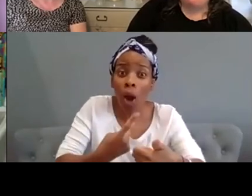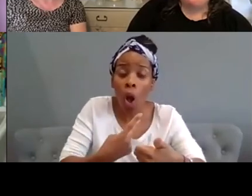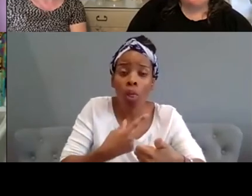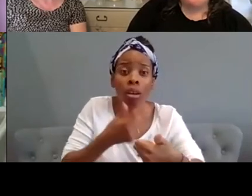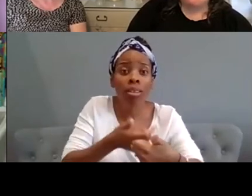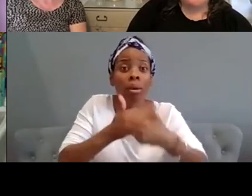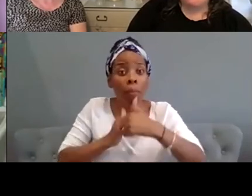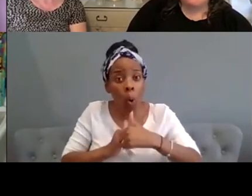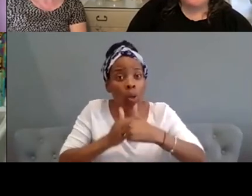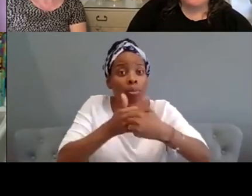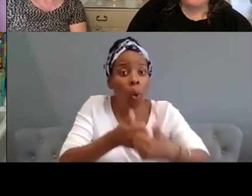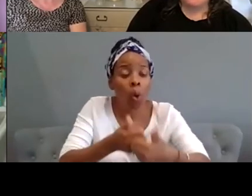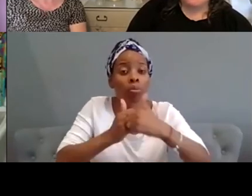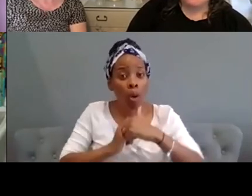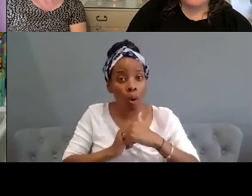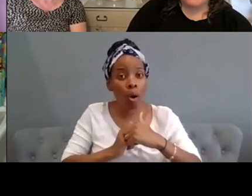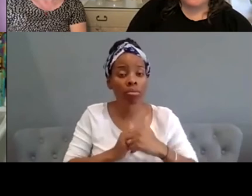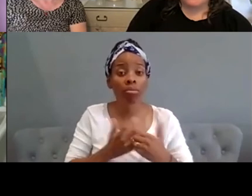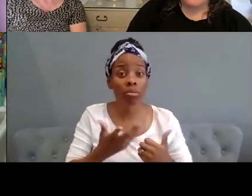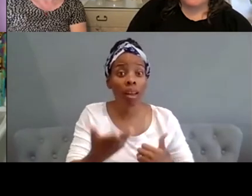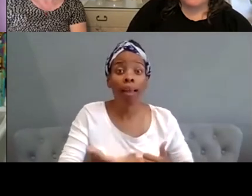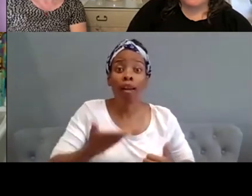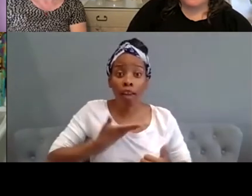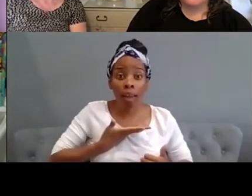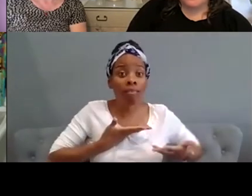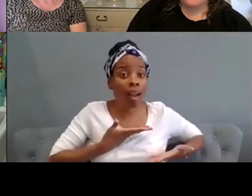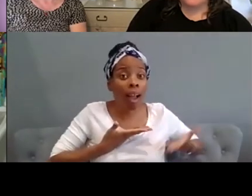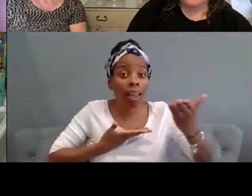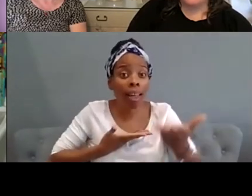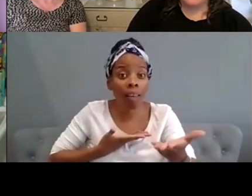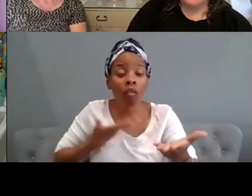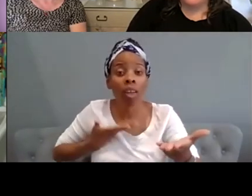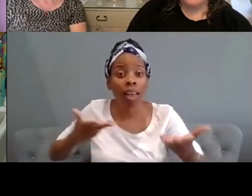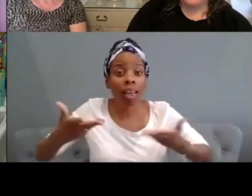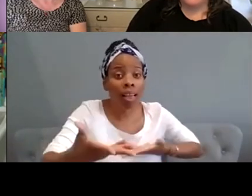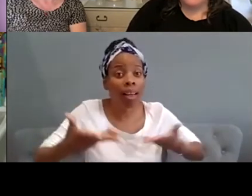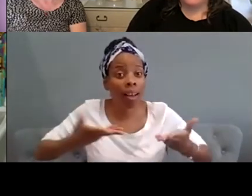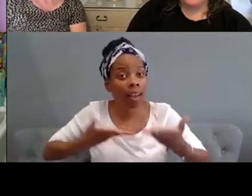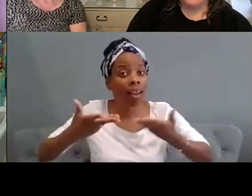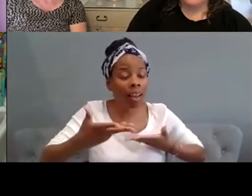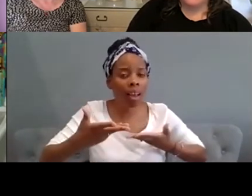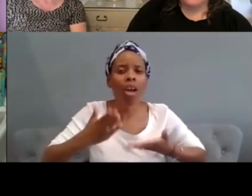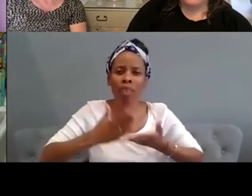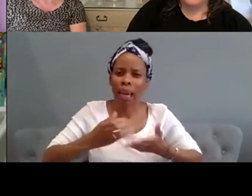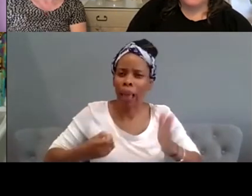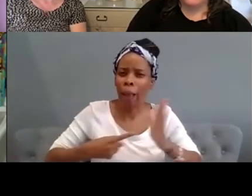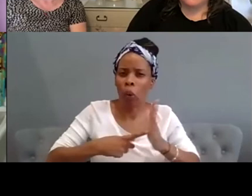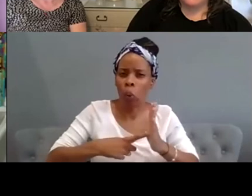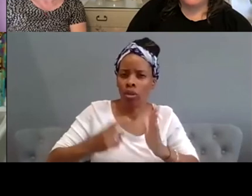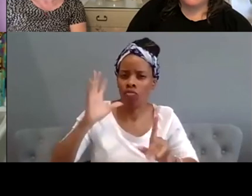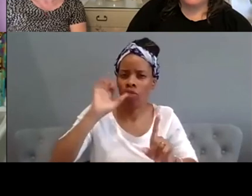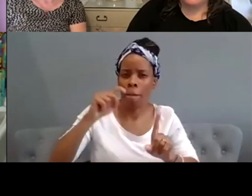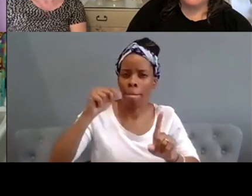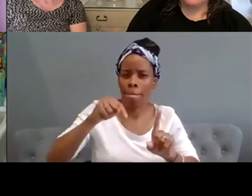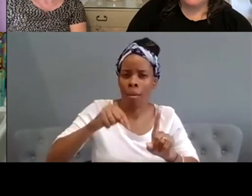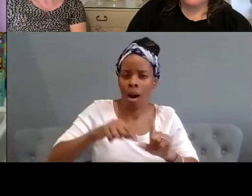that's about kind of you know being given and it's that's something that's really important to recognize i think actually in all